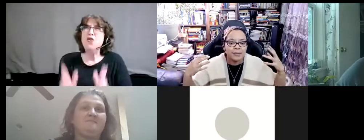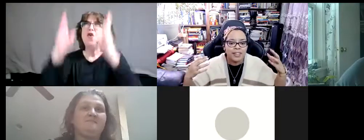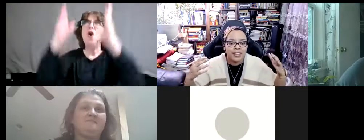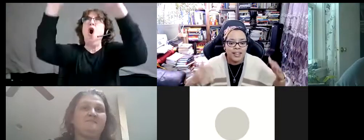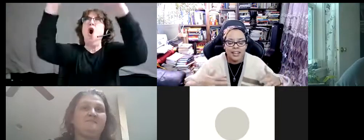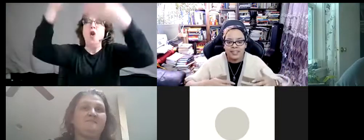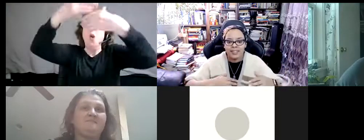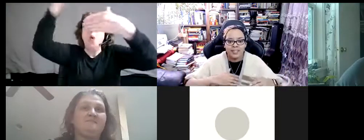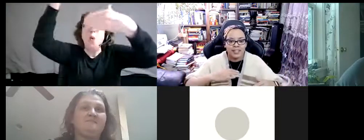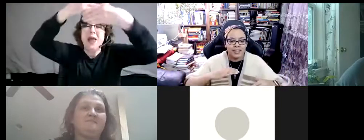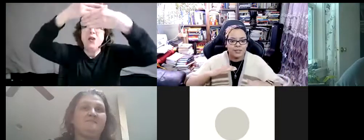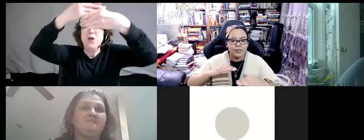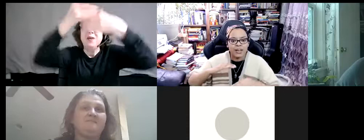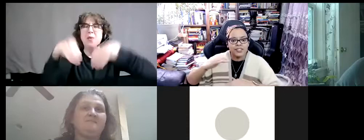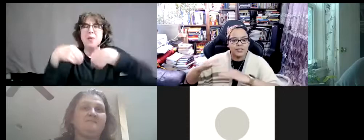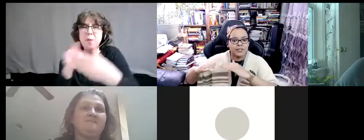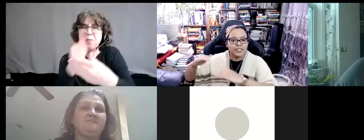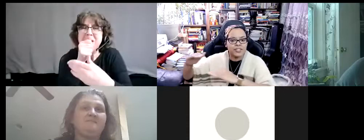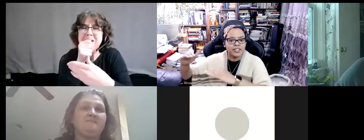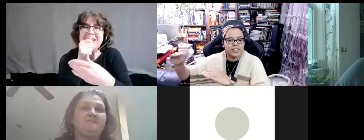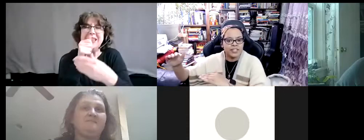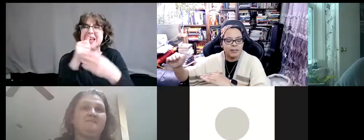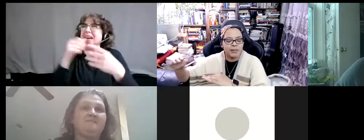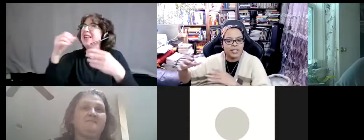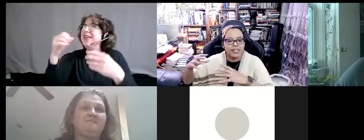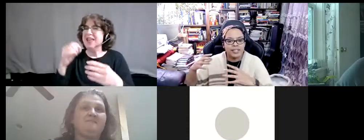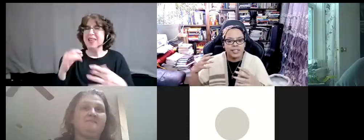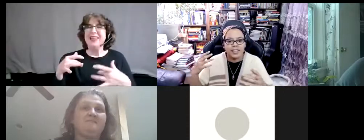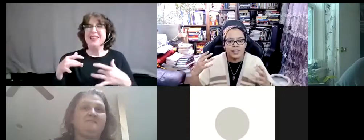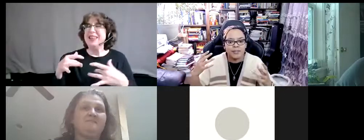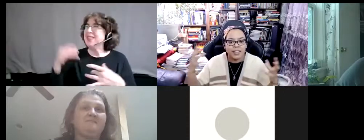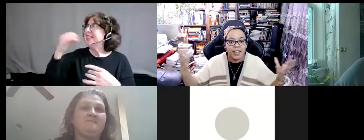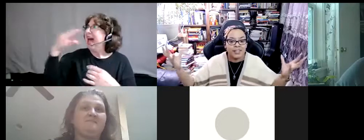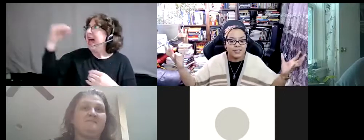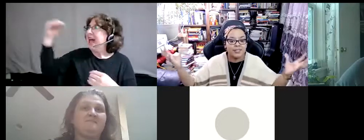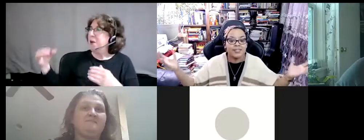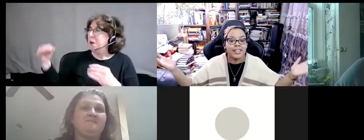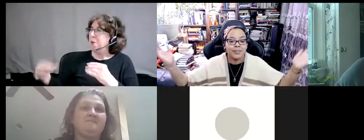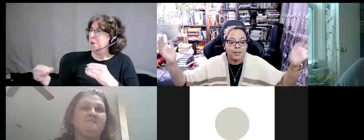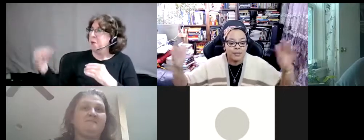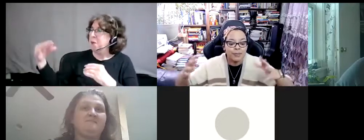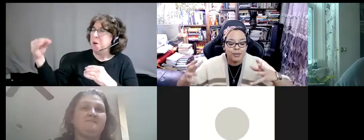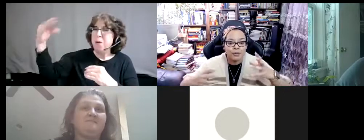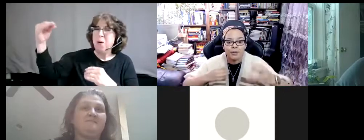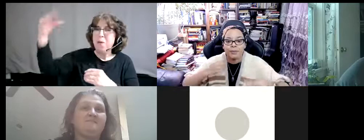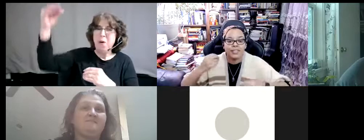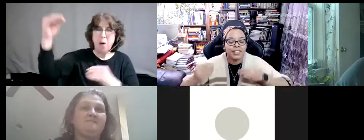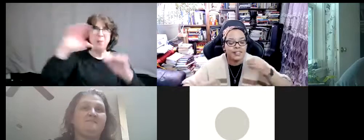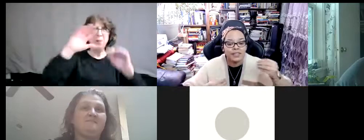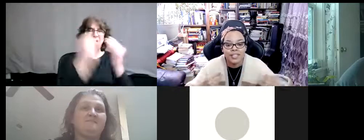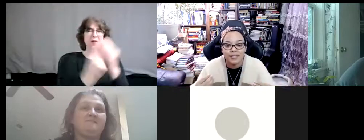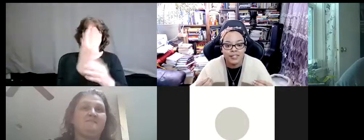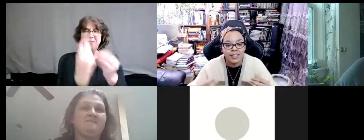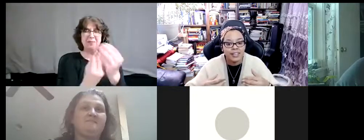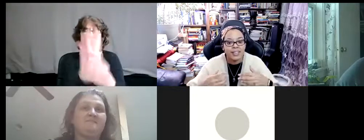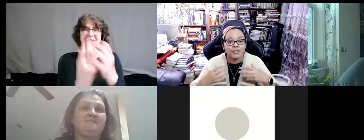Um, it had, uh, the right sort of stair stepping and, and it has sort of this atrium in the middle where people could